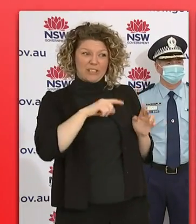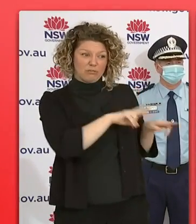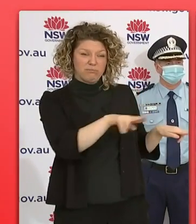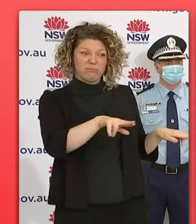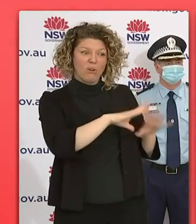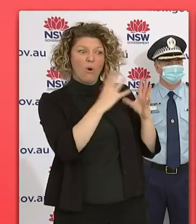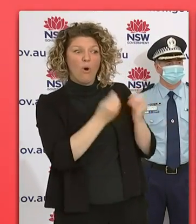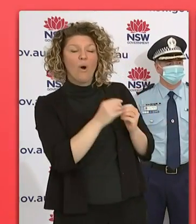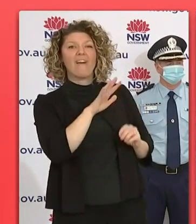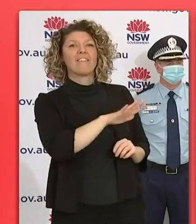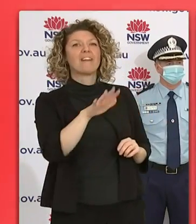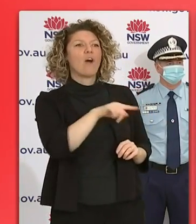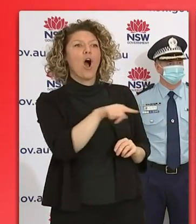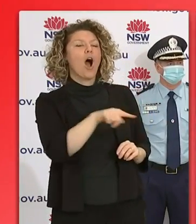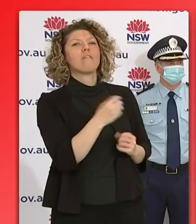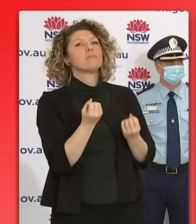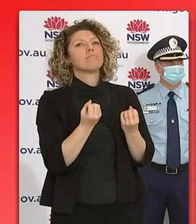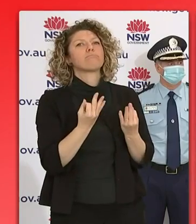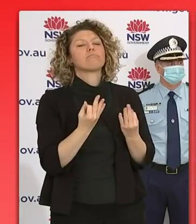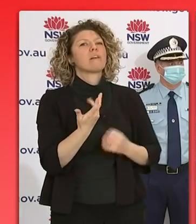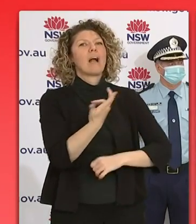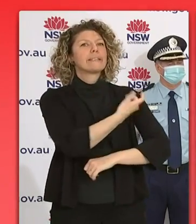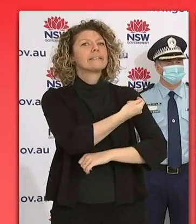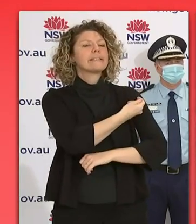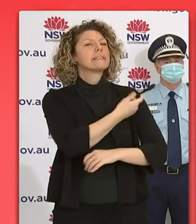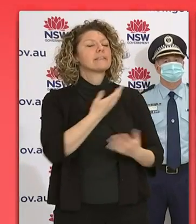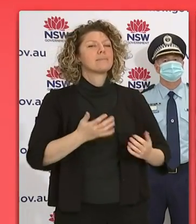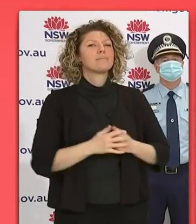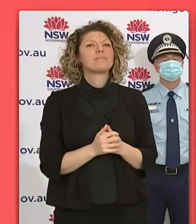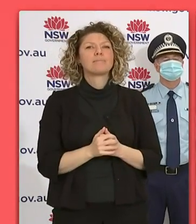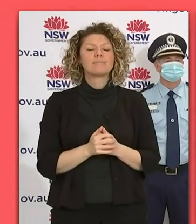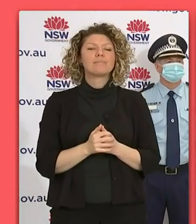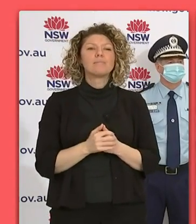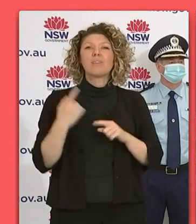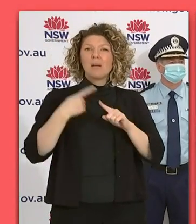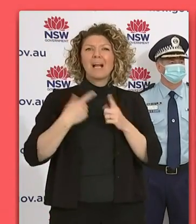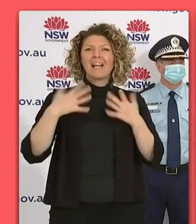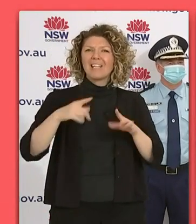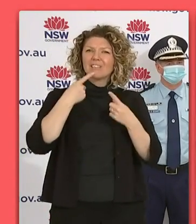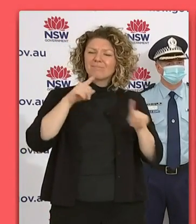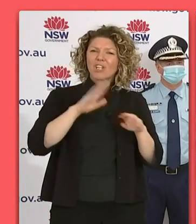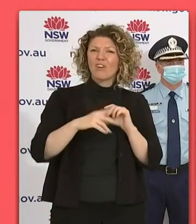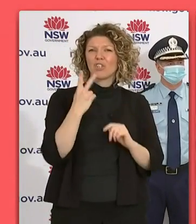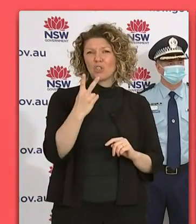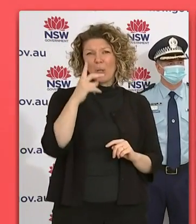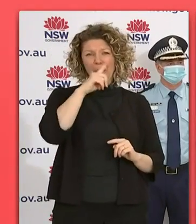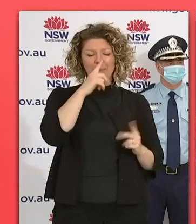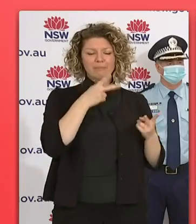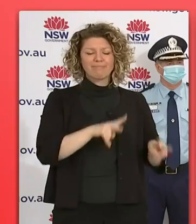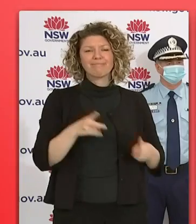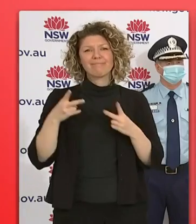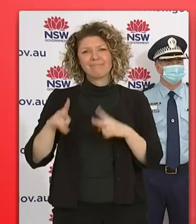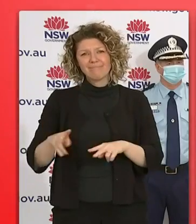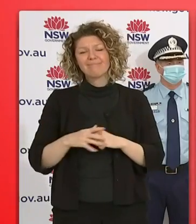As the Premier mentioned, we're very sad to be notified that two cases of COVID diagnosed